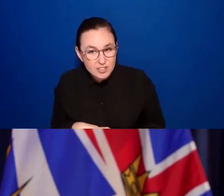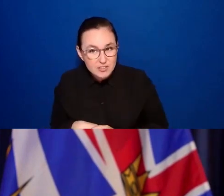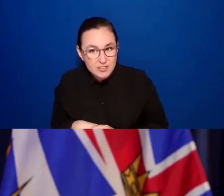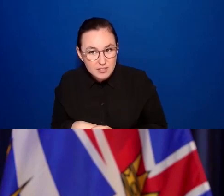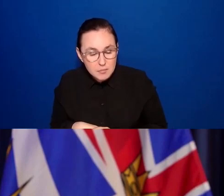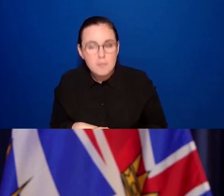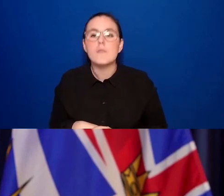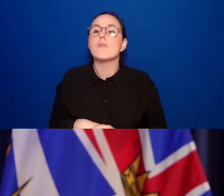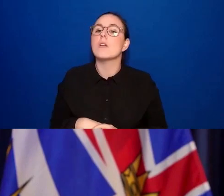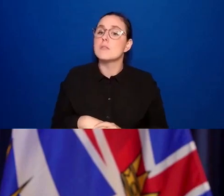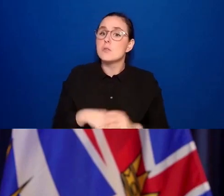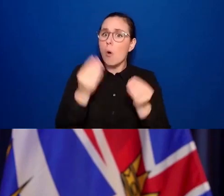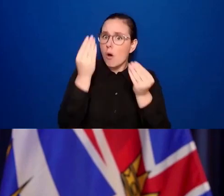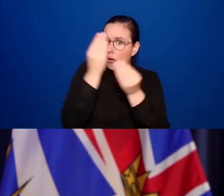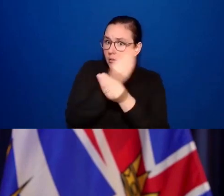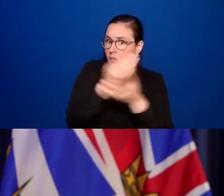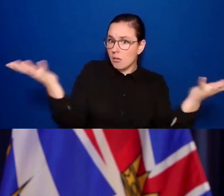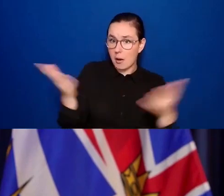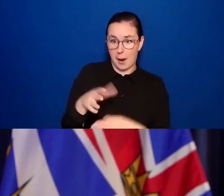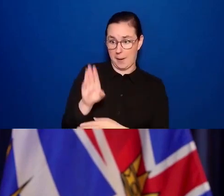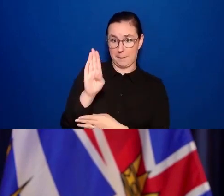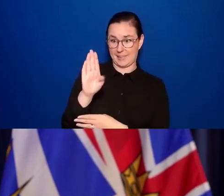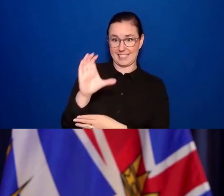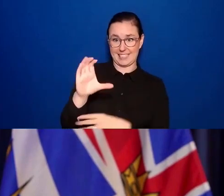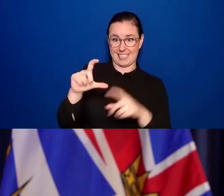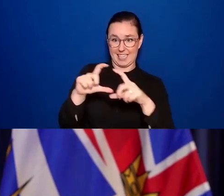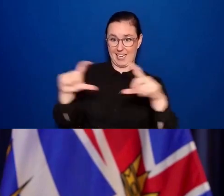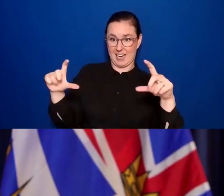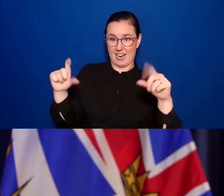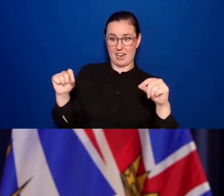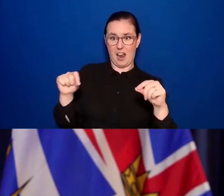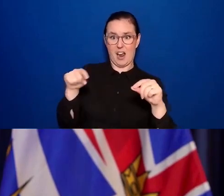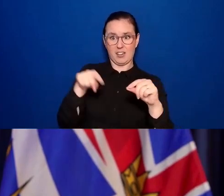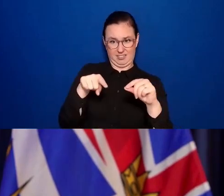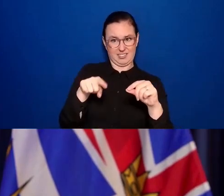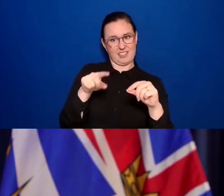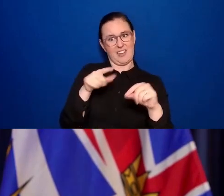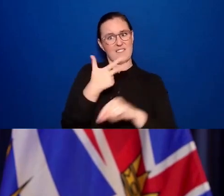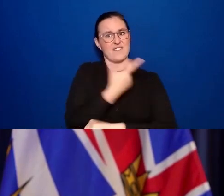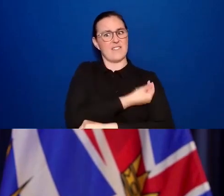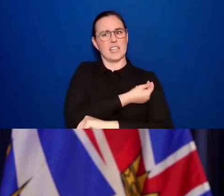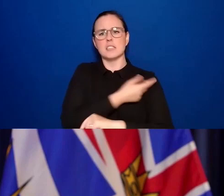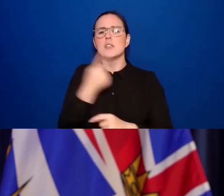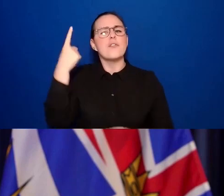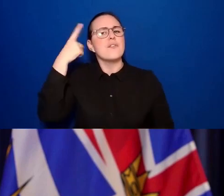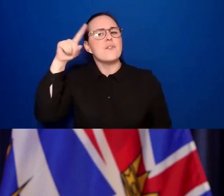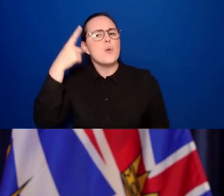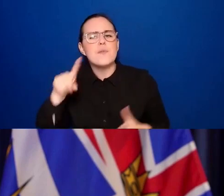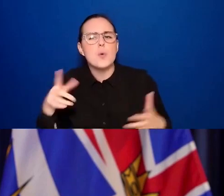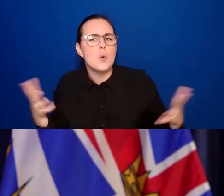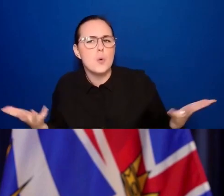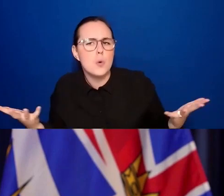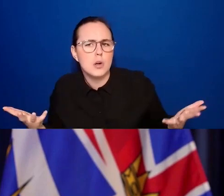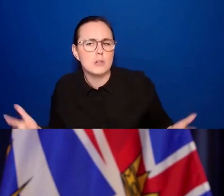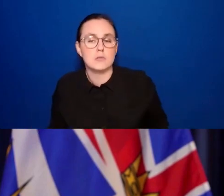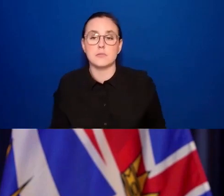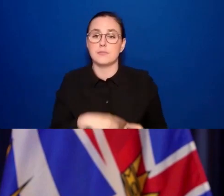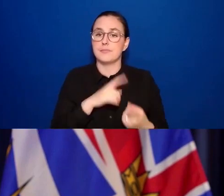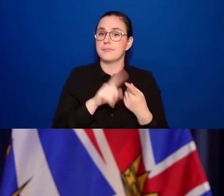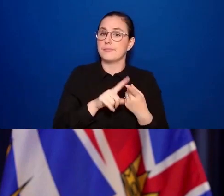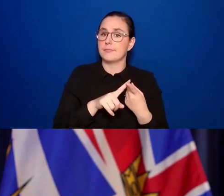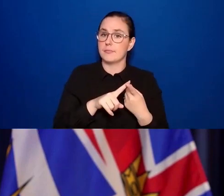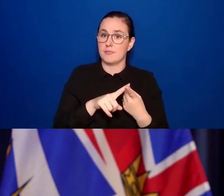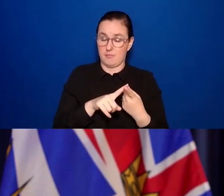vaccine card is, but there are many things that they are certainly not. And one of them is not to impede services,